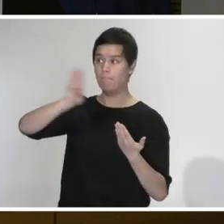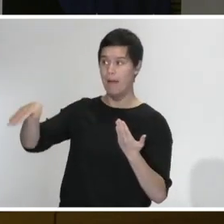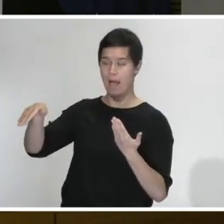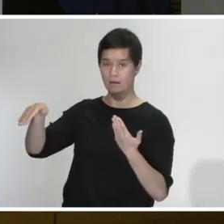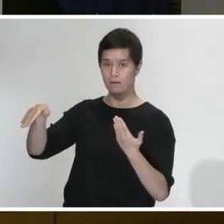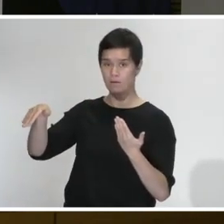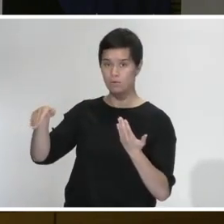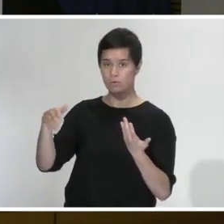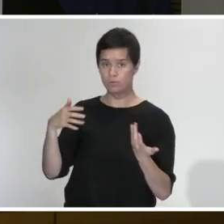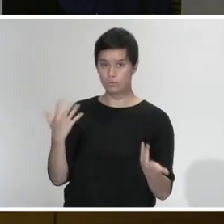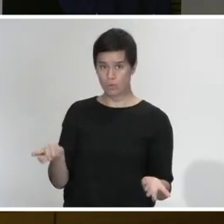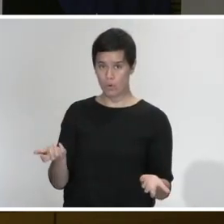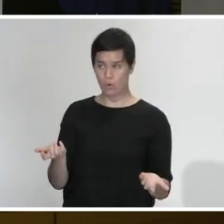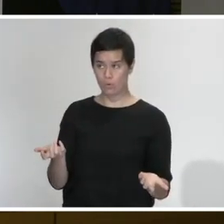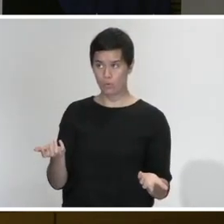of the discussions here?